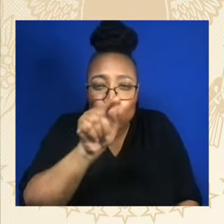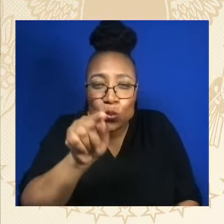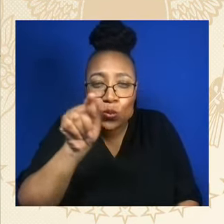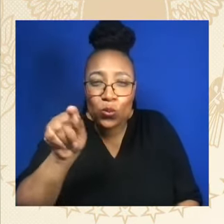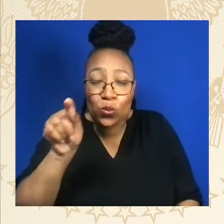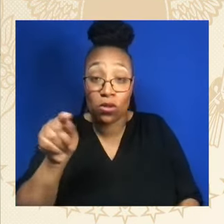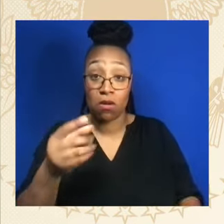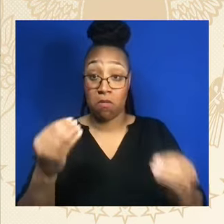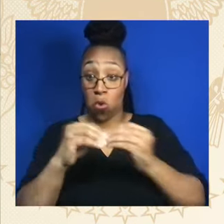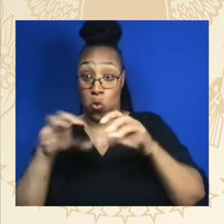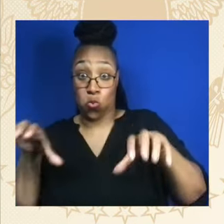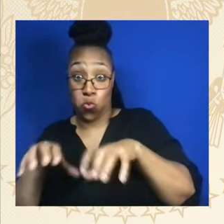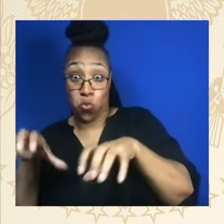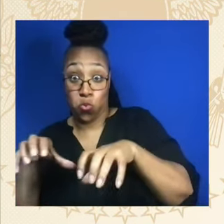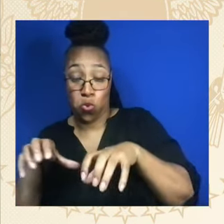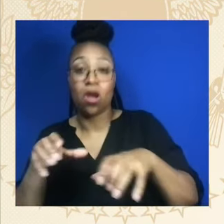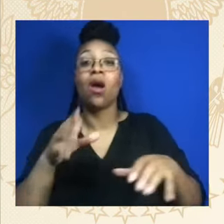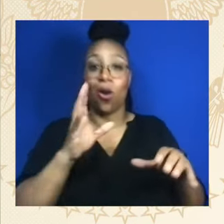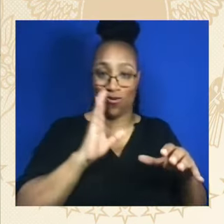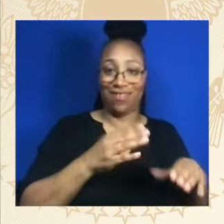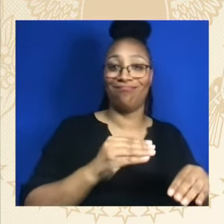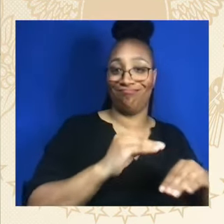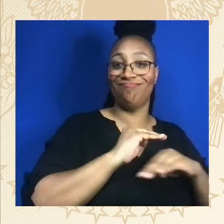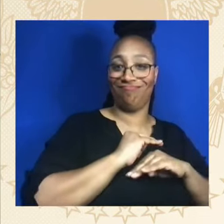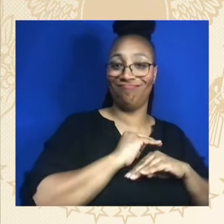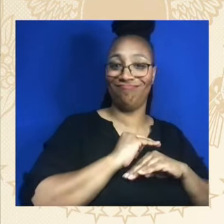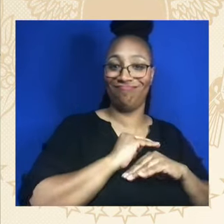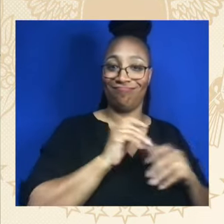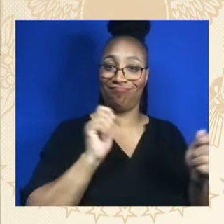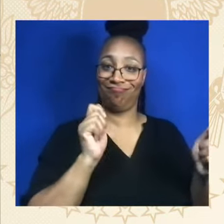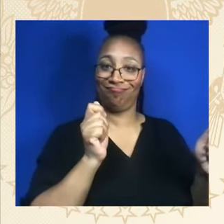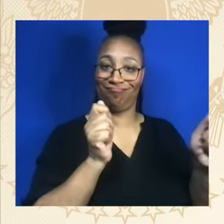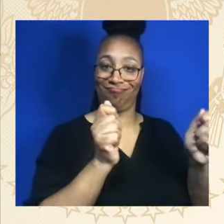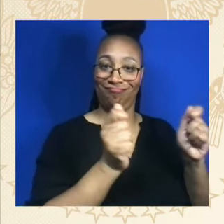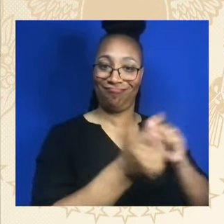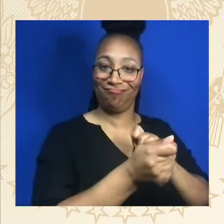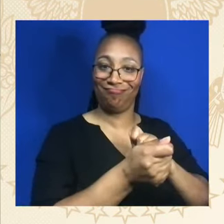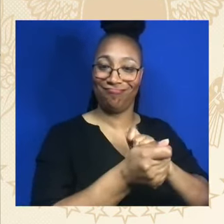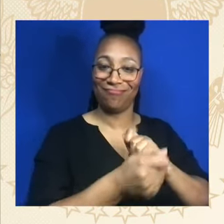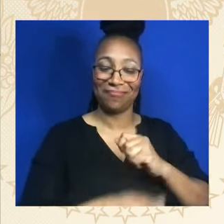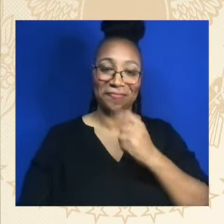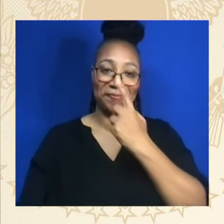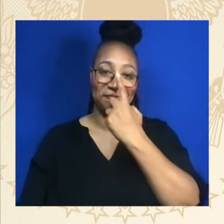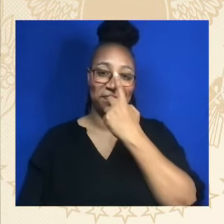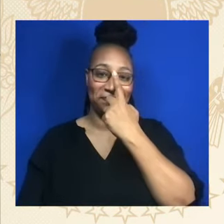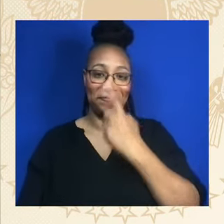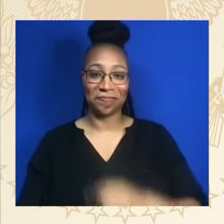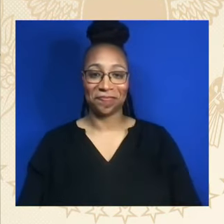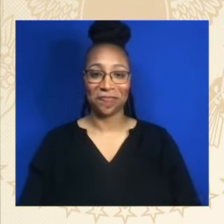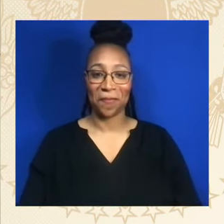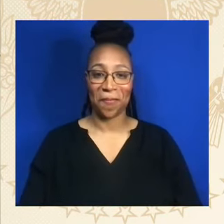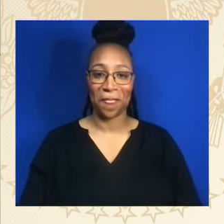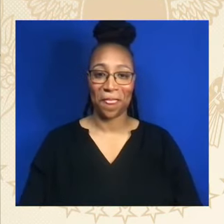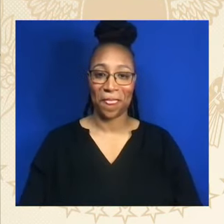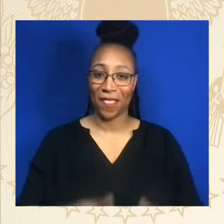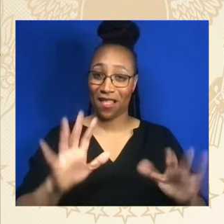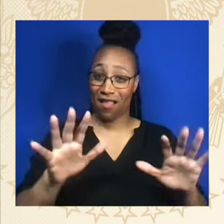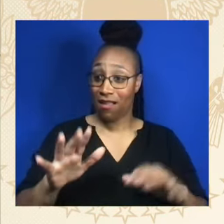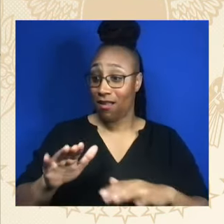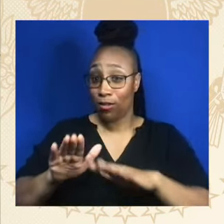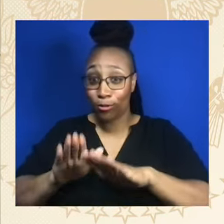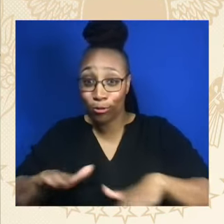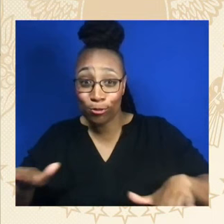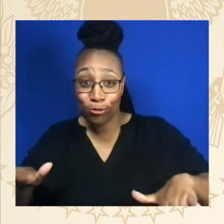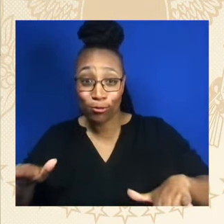to continue to fight for racial justice. We cut black child poverty in half in 2021 because of the child tax credit.